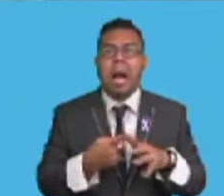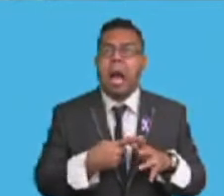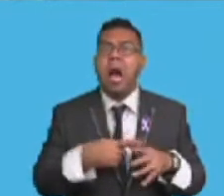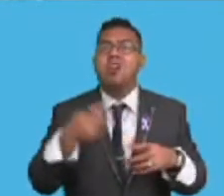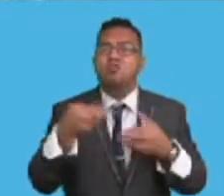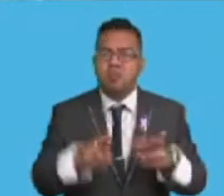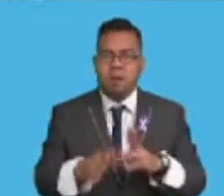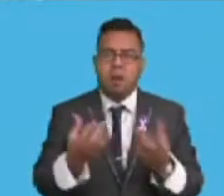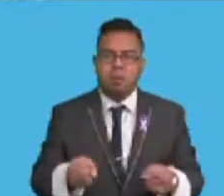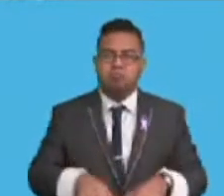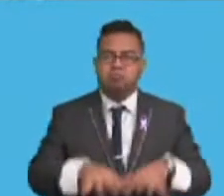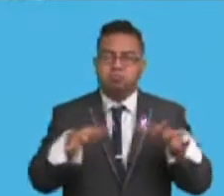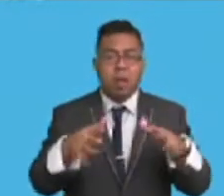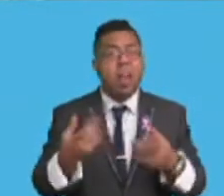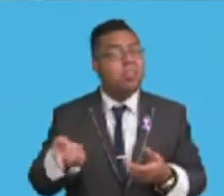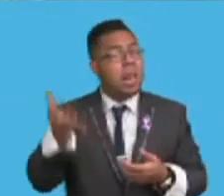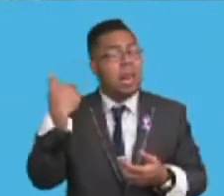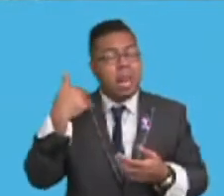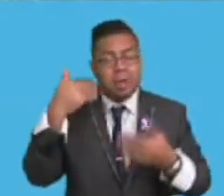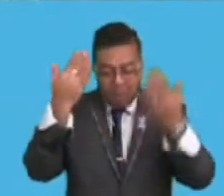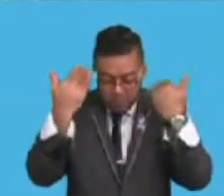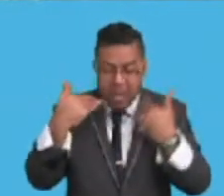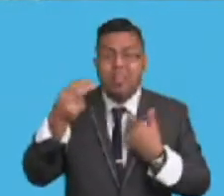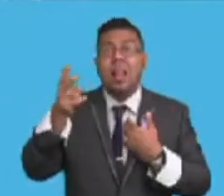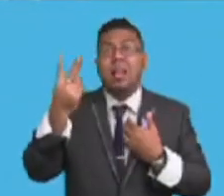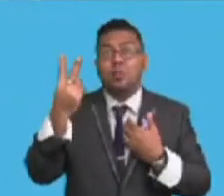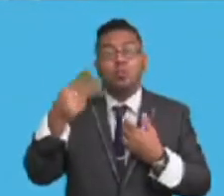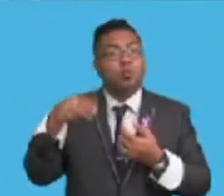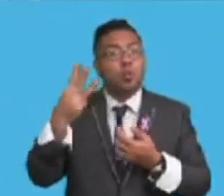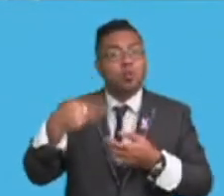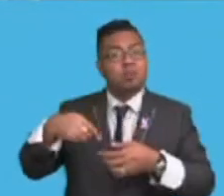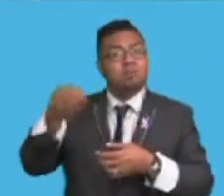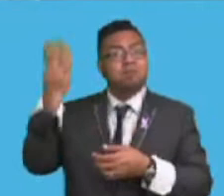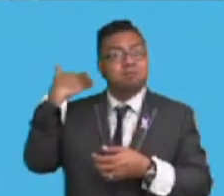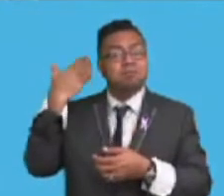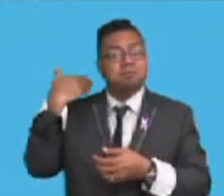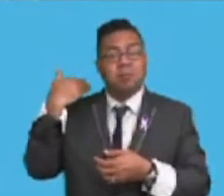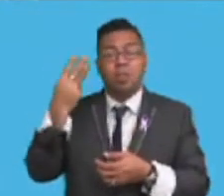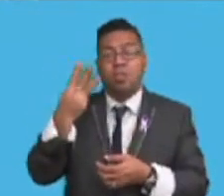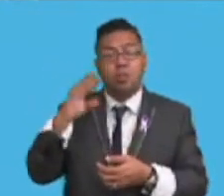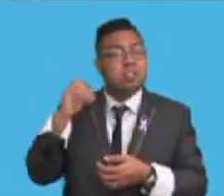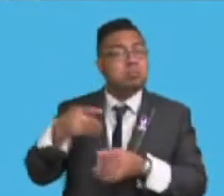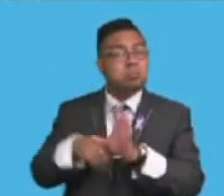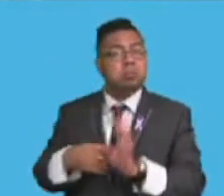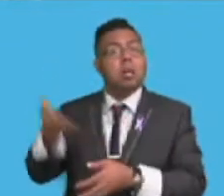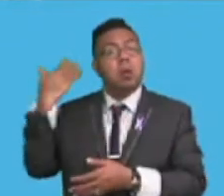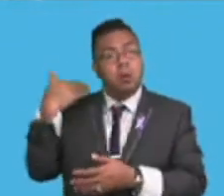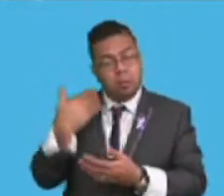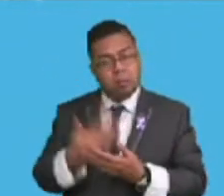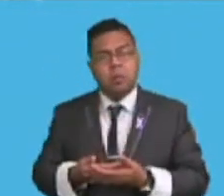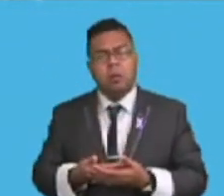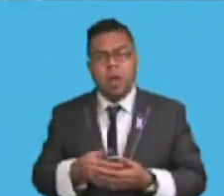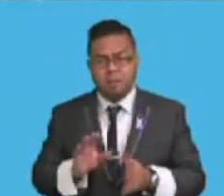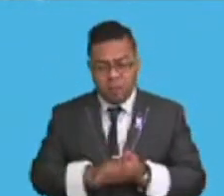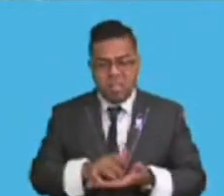Madam Speaker, in the last two to three decades, the population in Nandi has increased by a